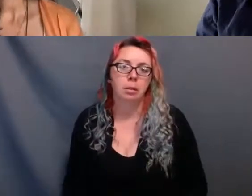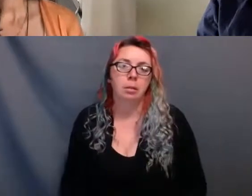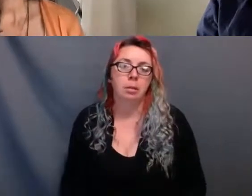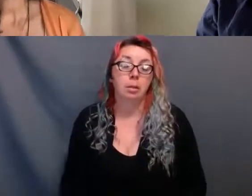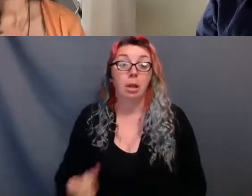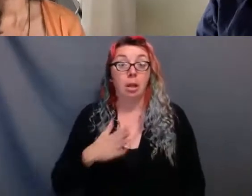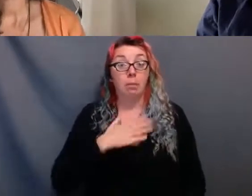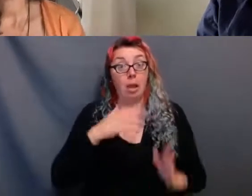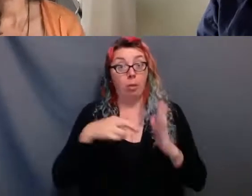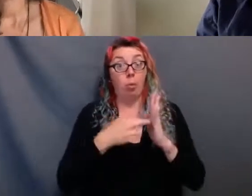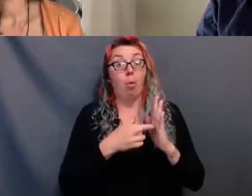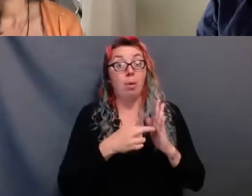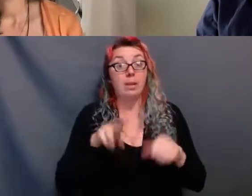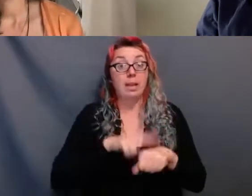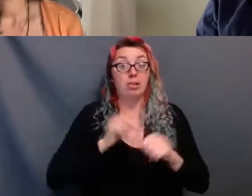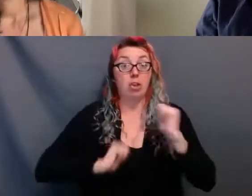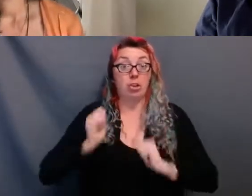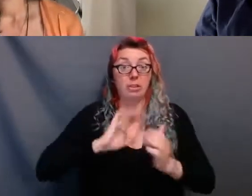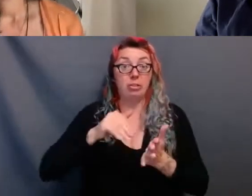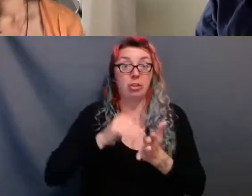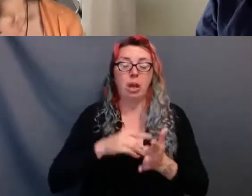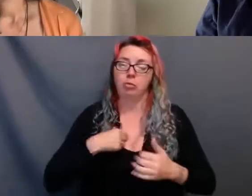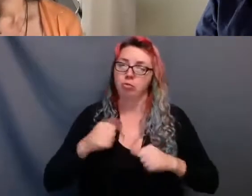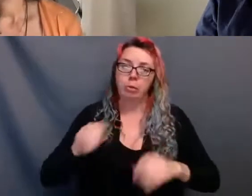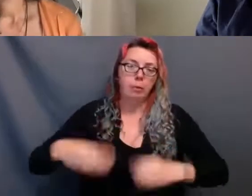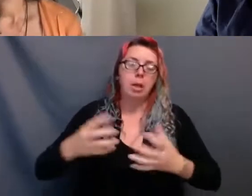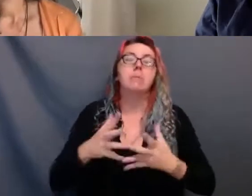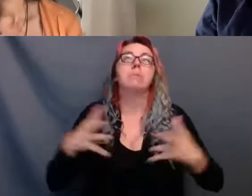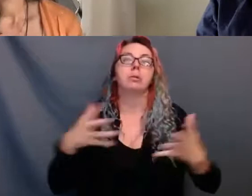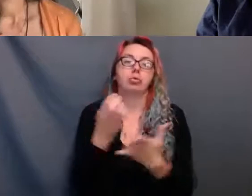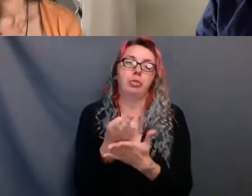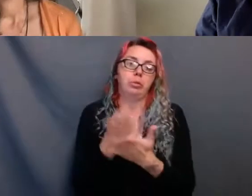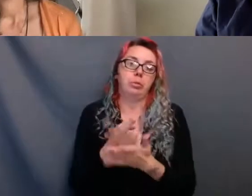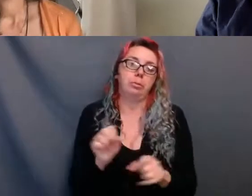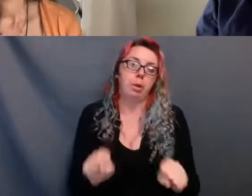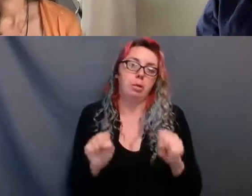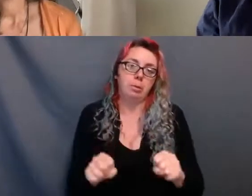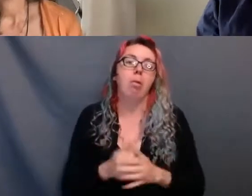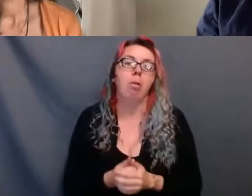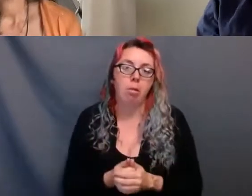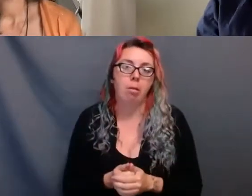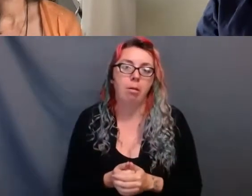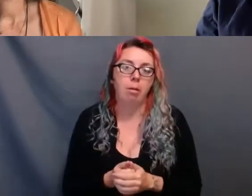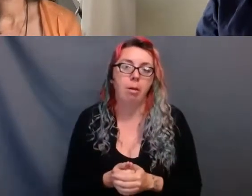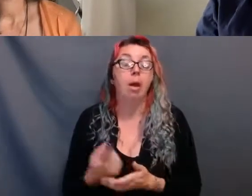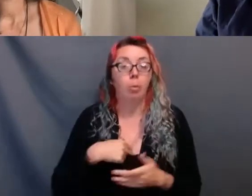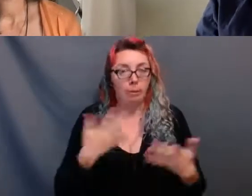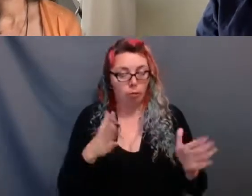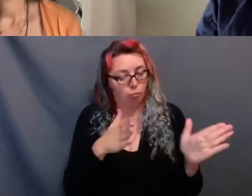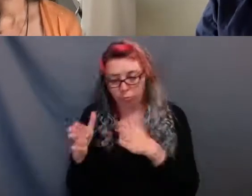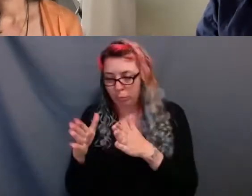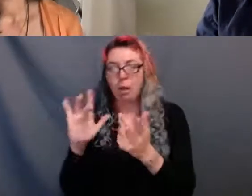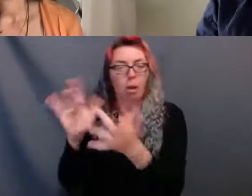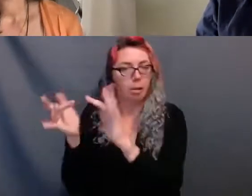many artists as possible. With the tools of the age, we have pivoted to digital. We have created work that doesn't